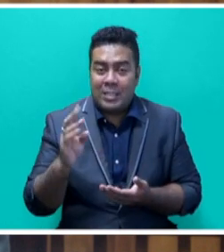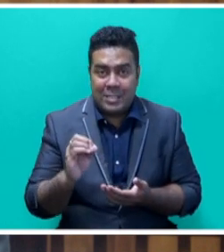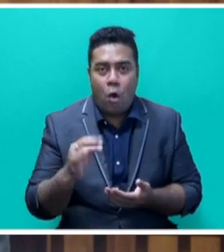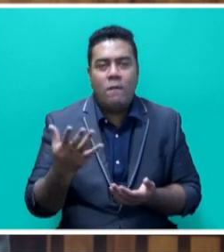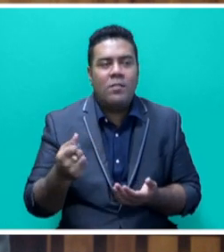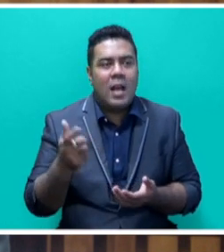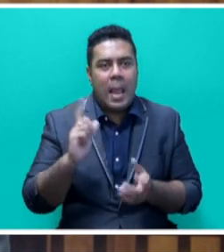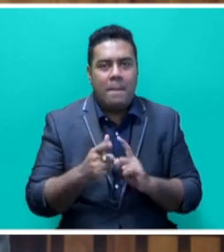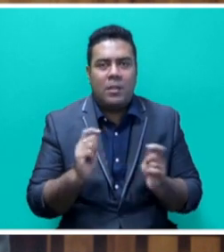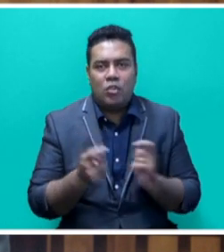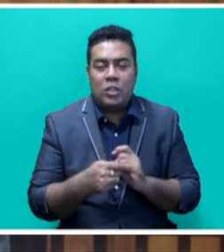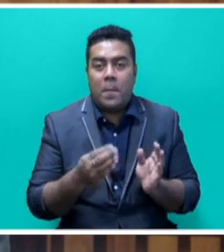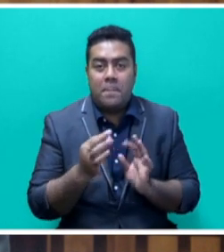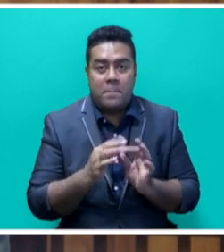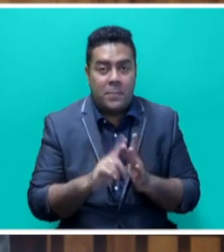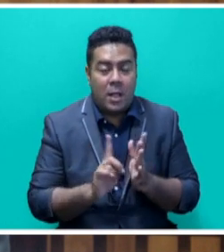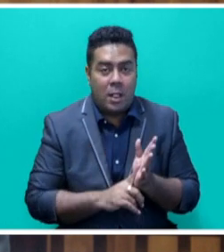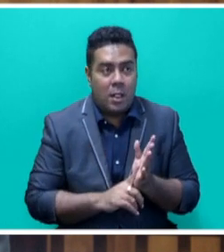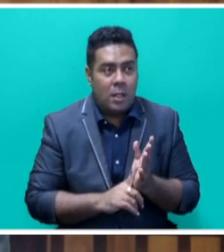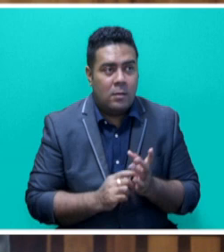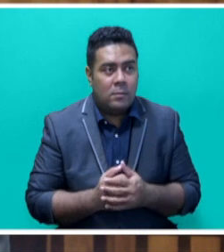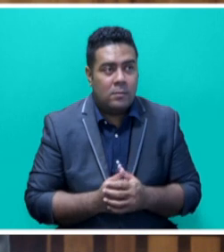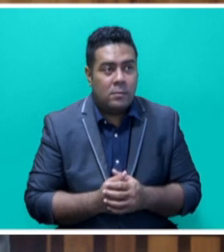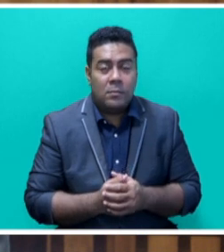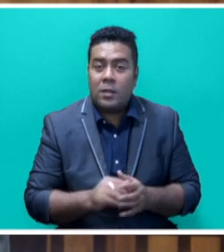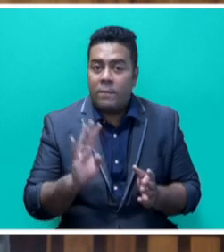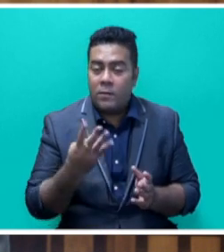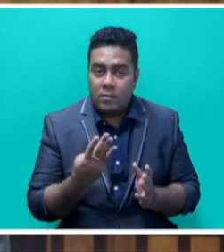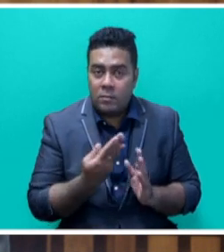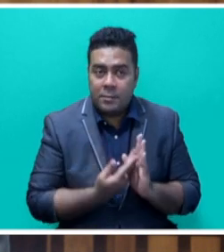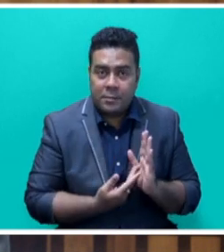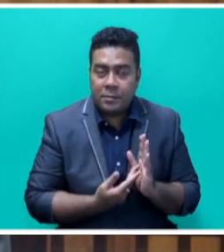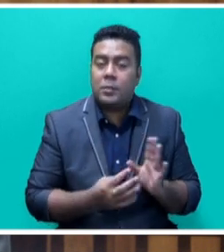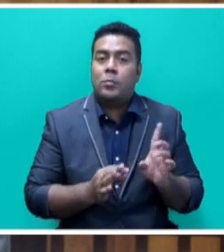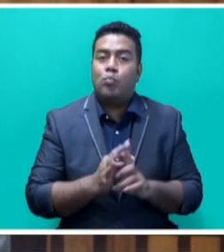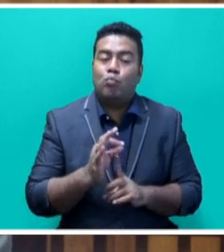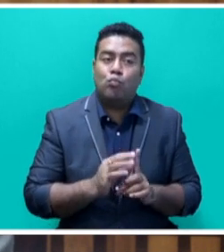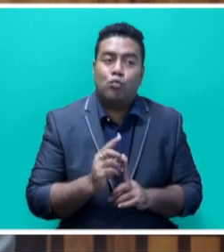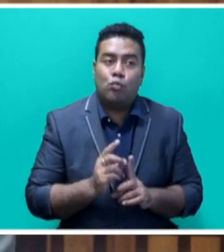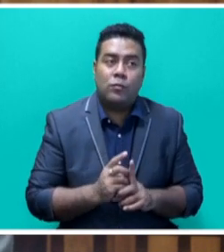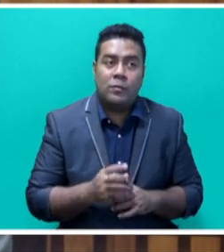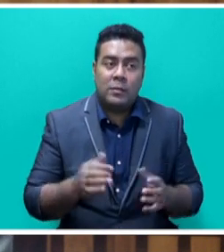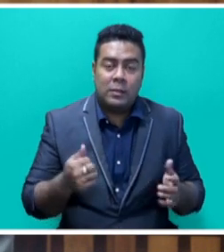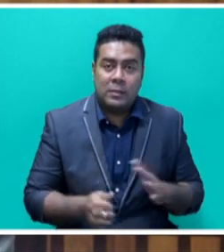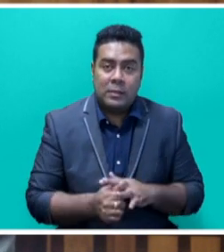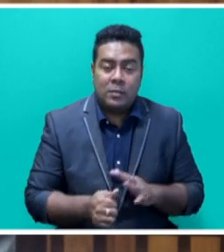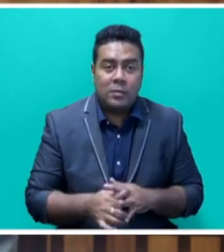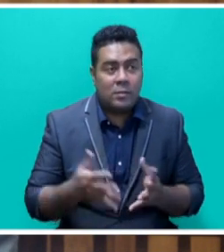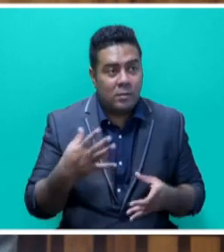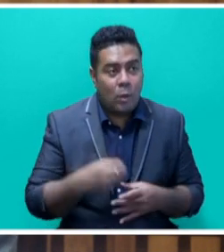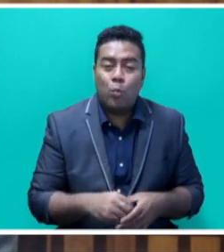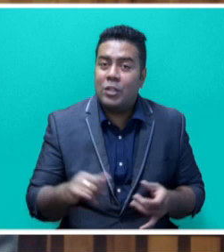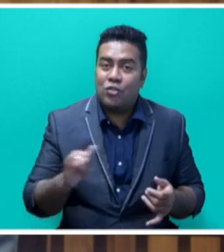Bill. The last priority, Mr. Speaker, sir, which is the fourth priority, is improve access to affordable climate finance, which